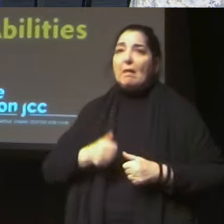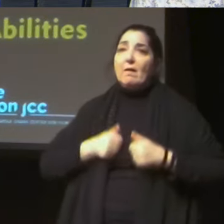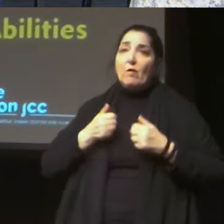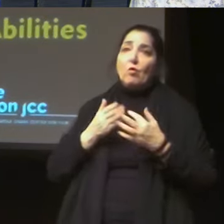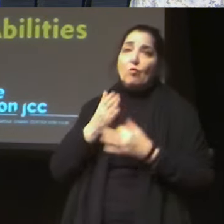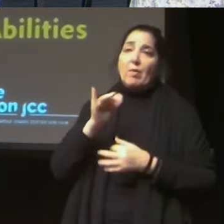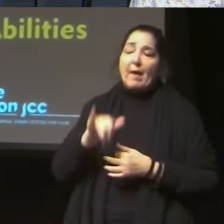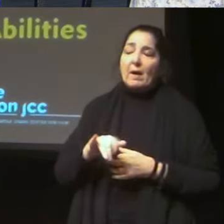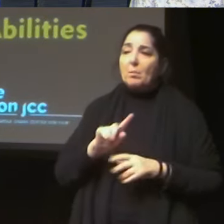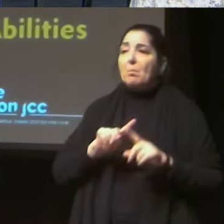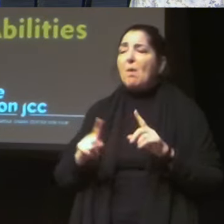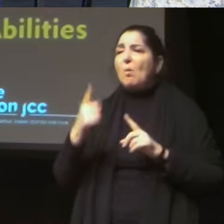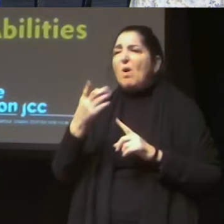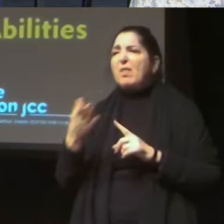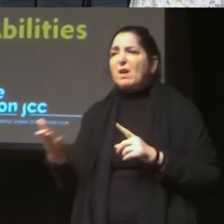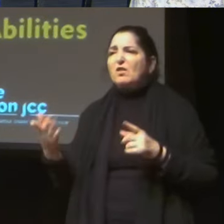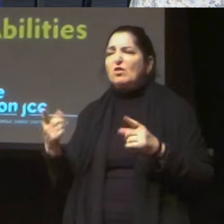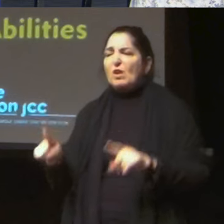if that makes sense.